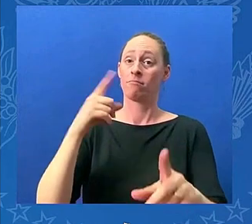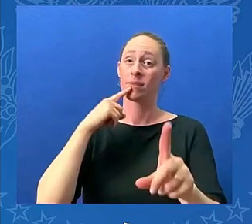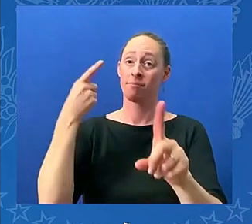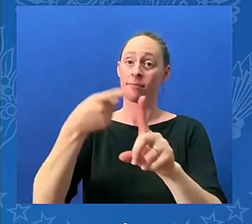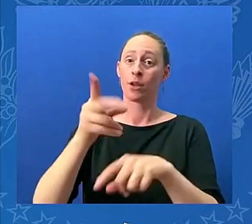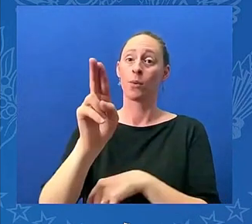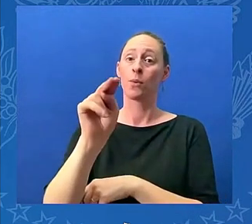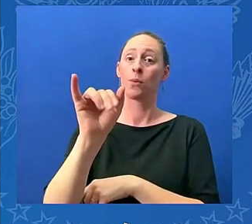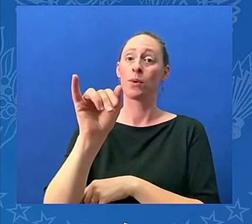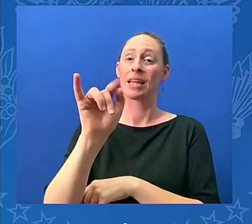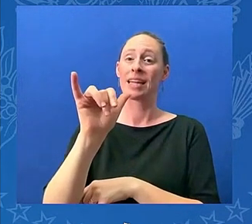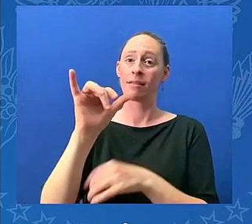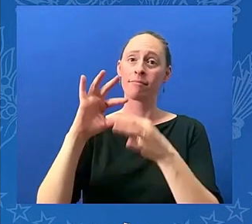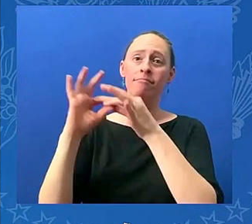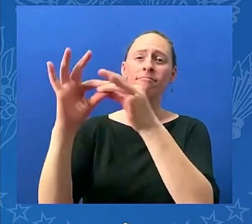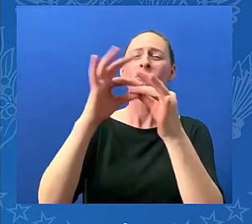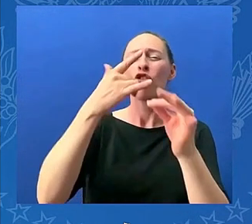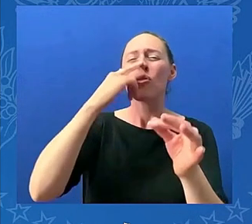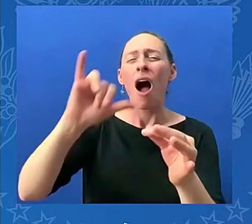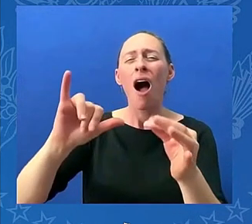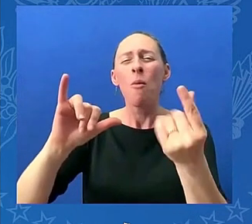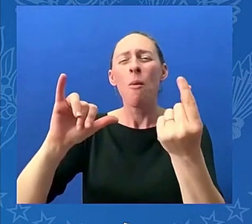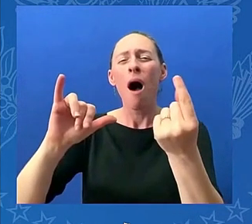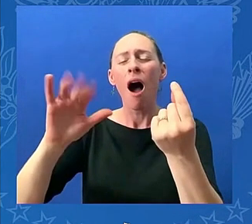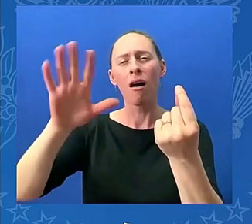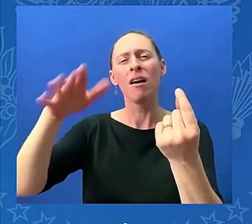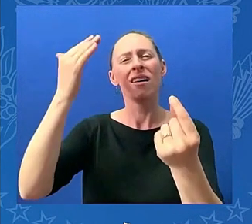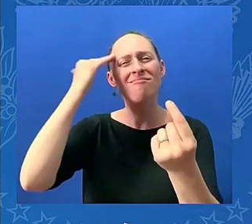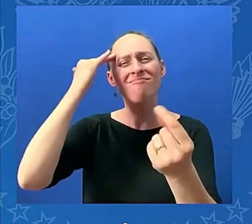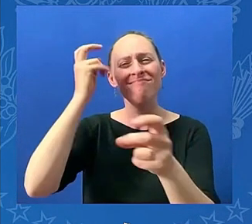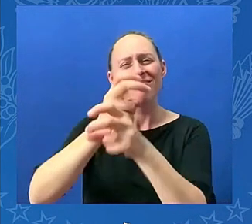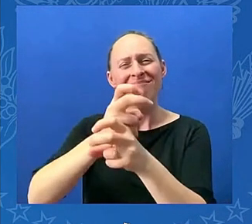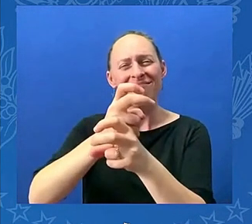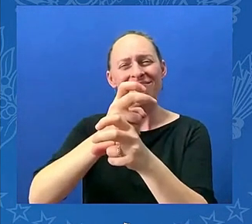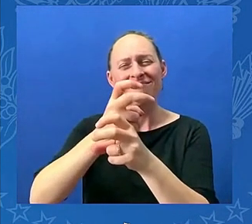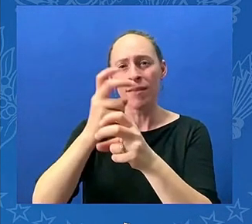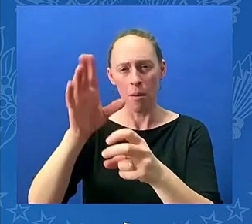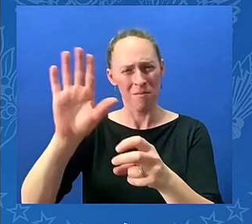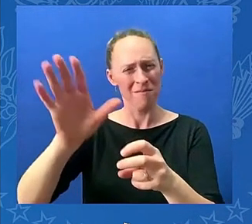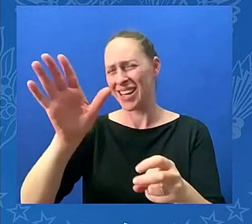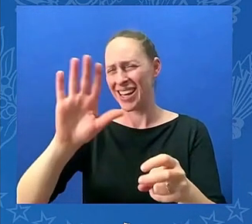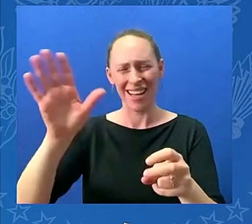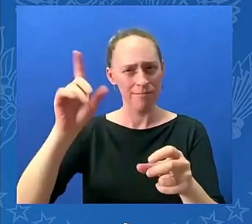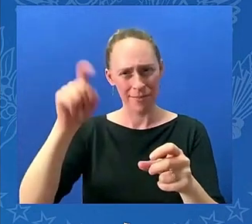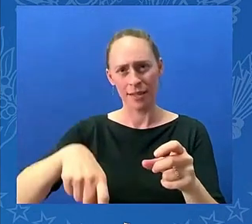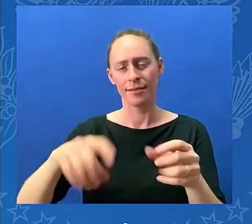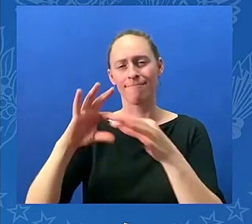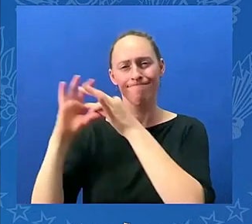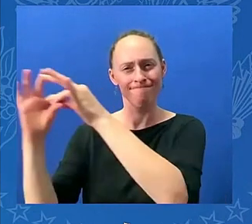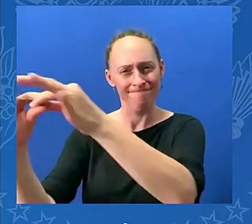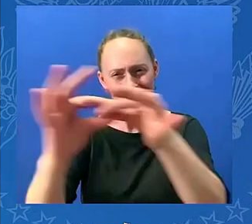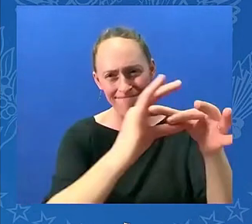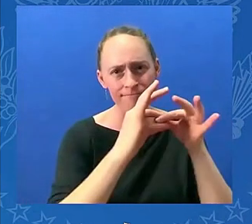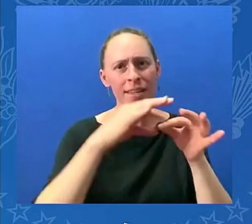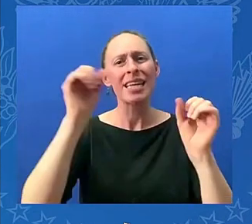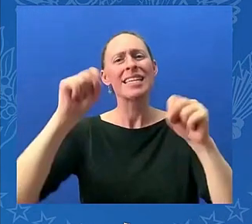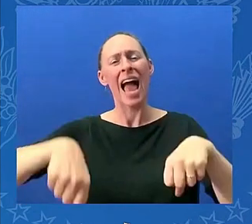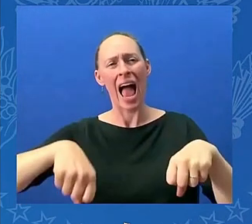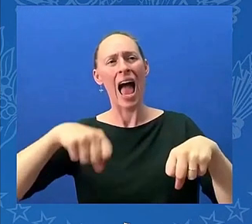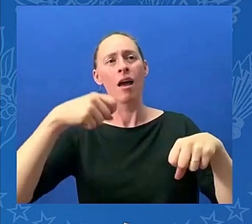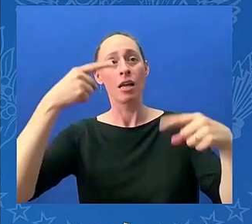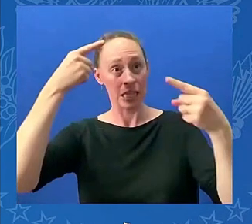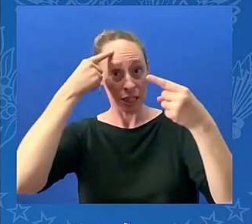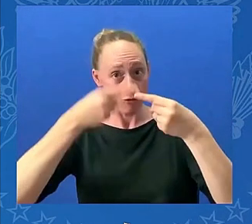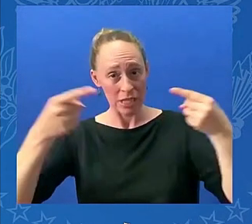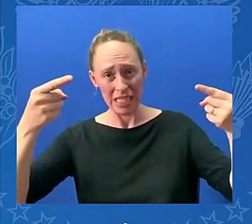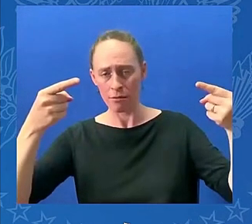that right now. Unity. We'll debate and we'll disagree. It's not that's not going to change but